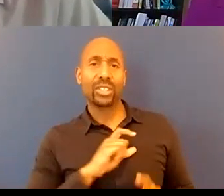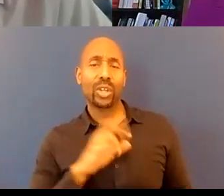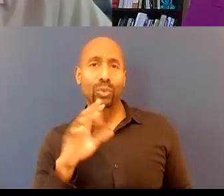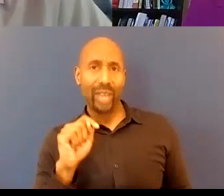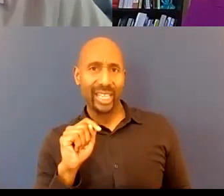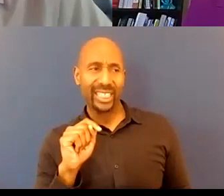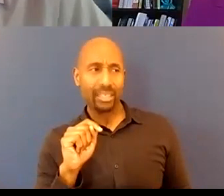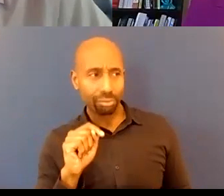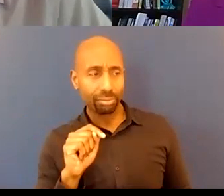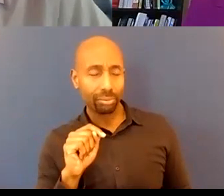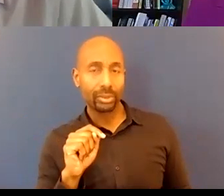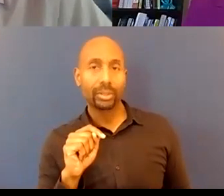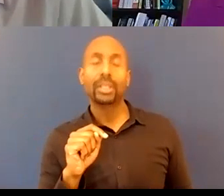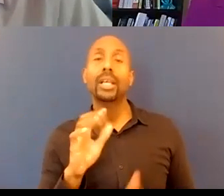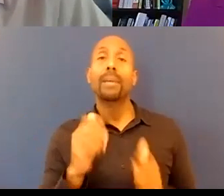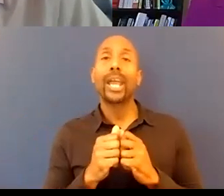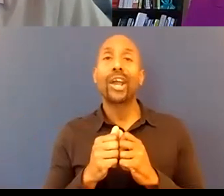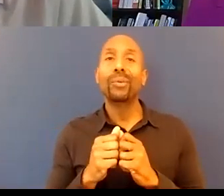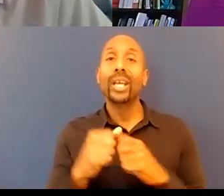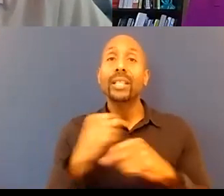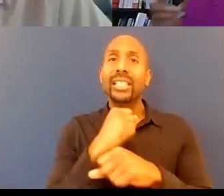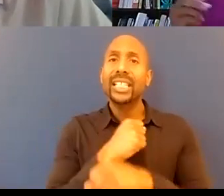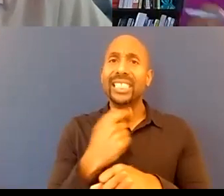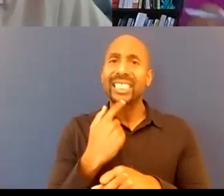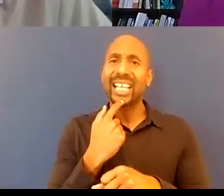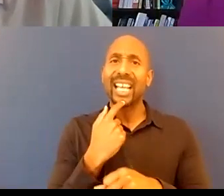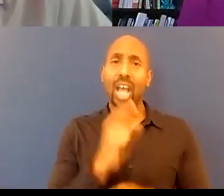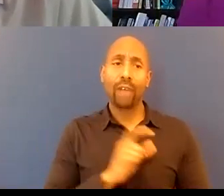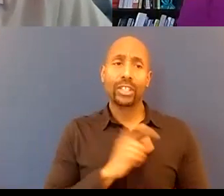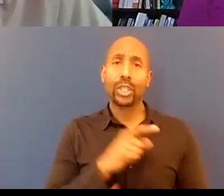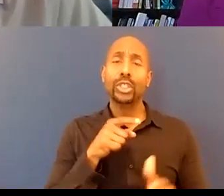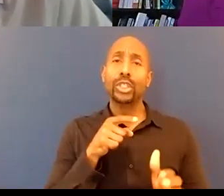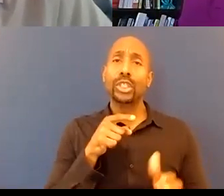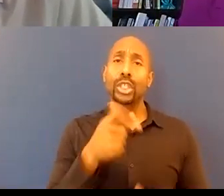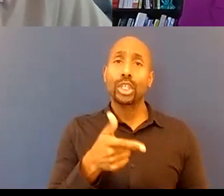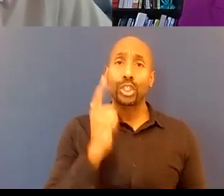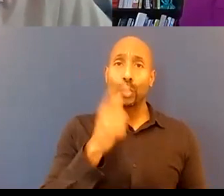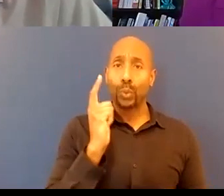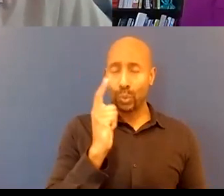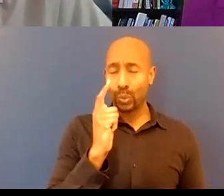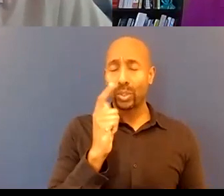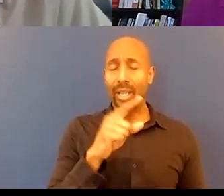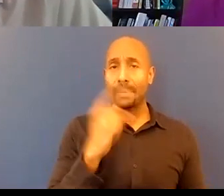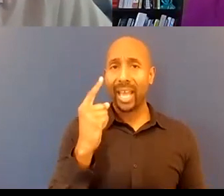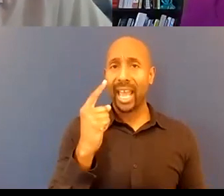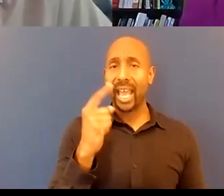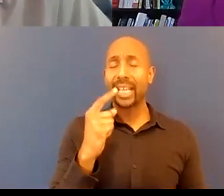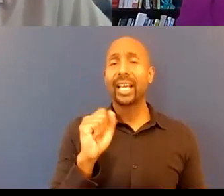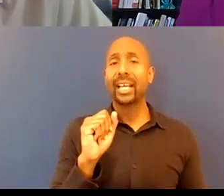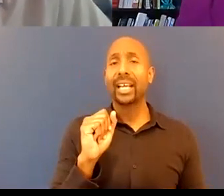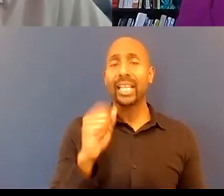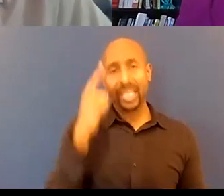at a rate lower than black suspects and shoot it there have been black suspects shoot at officers